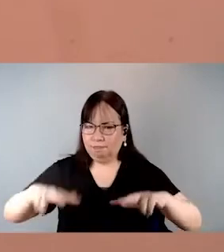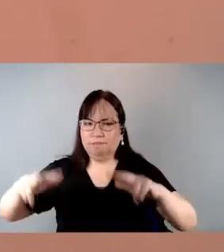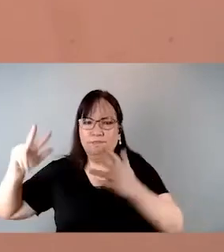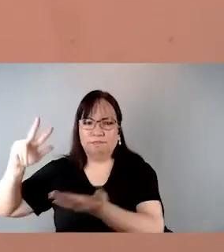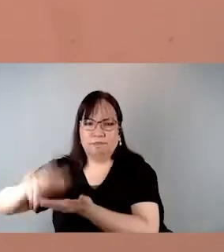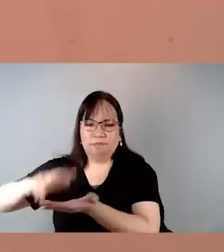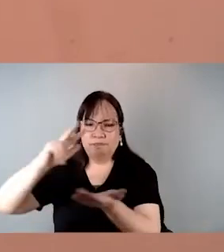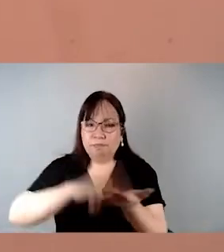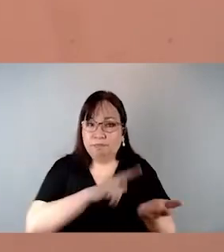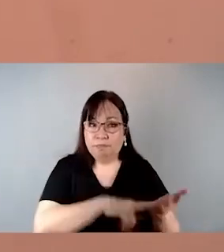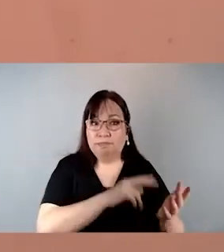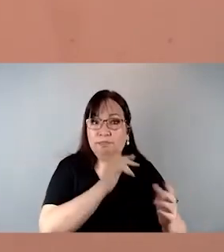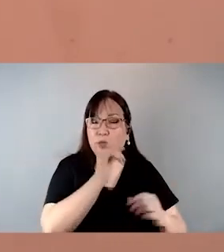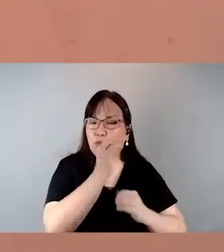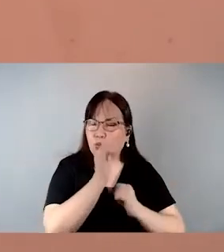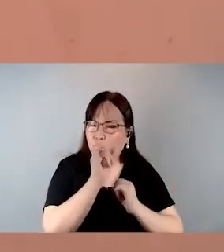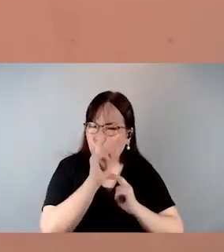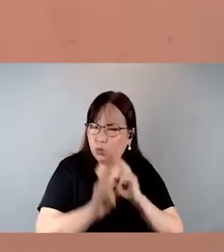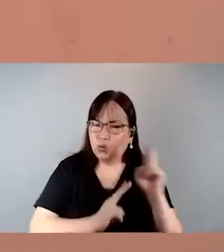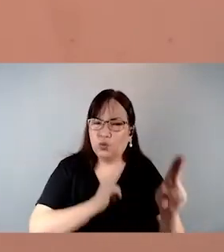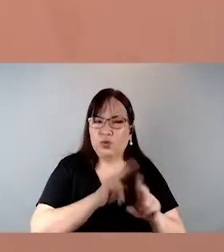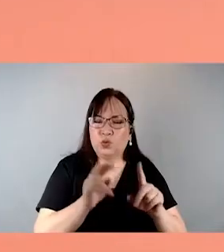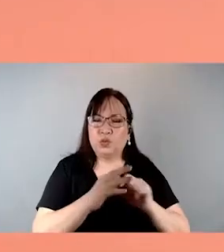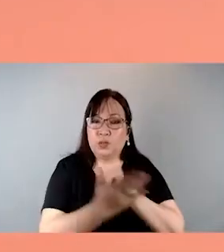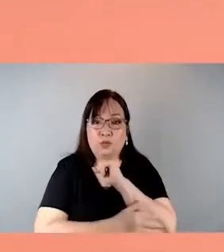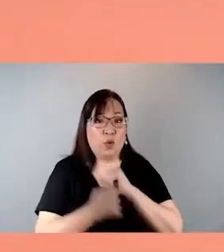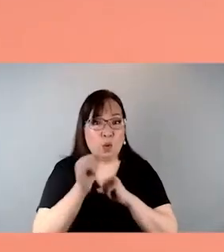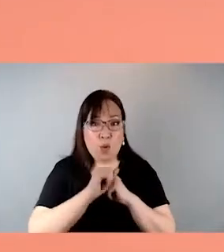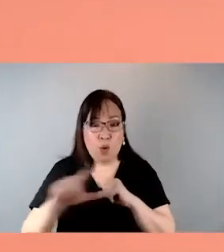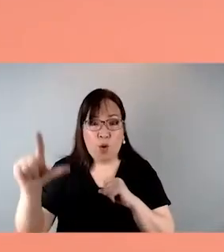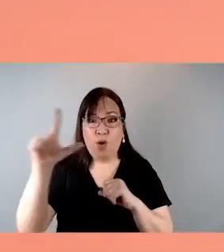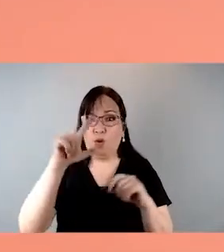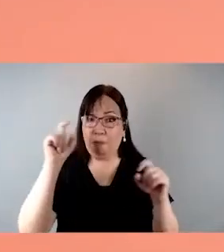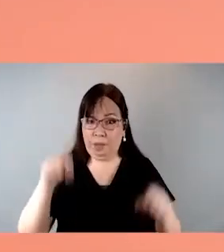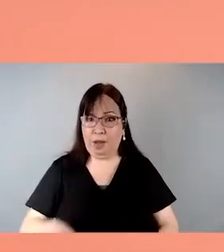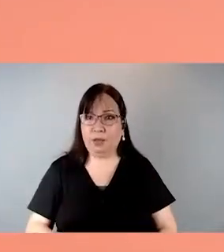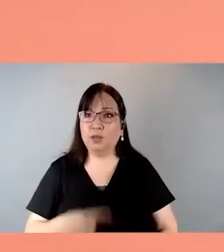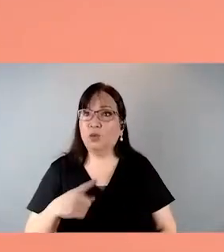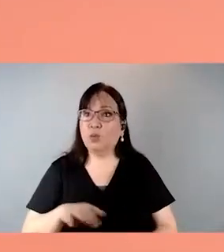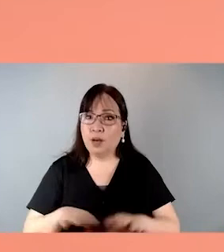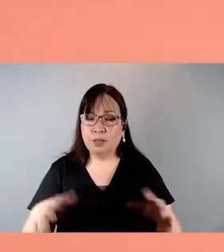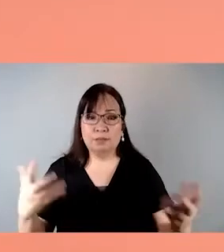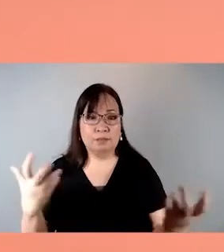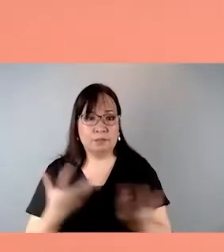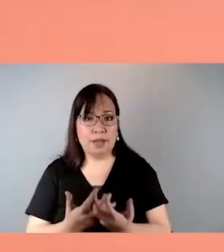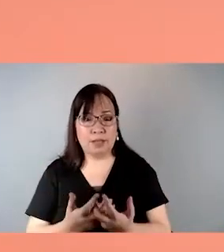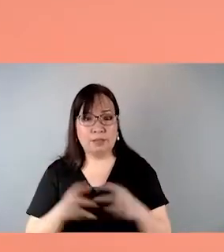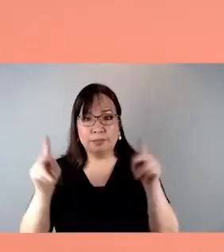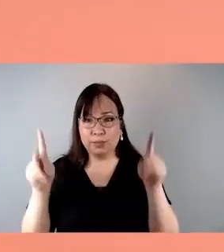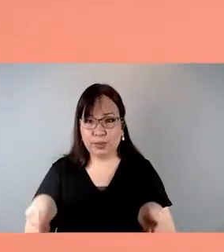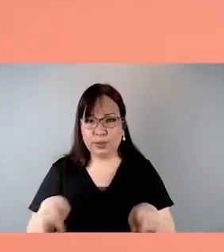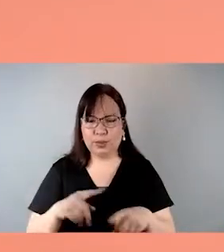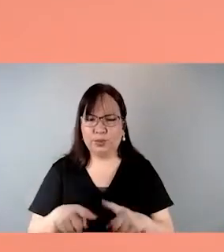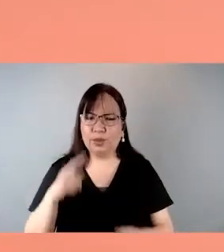binding documents applied to all persons. And children are persons. So why was there a need for a